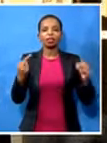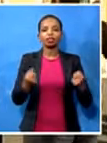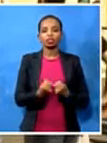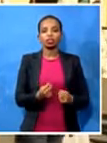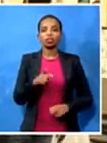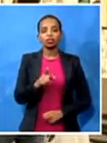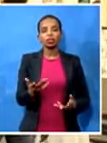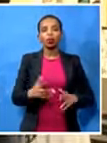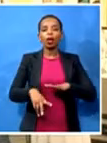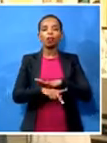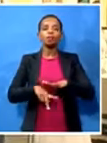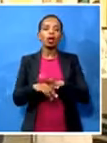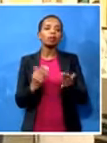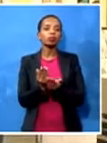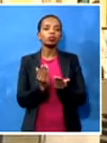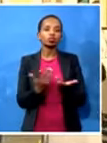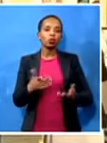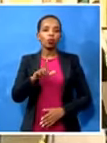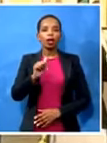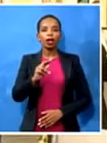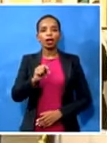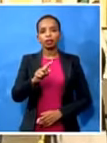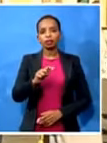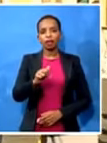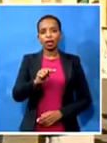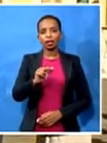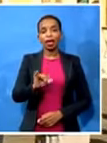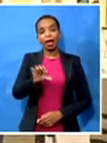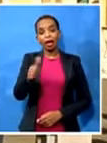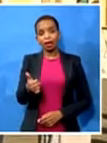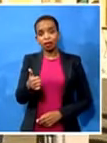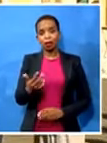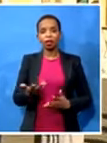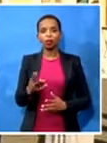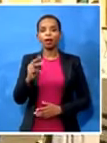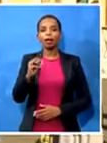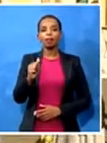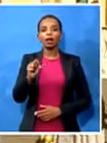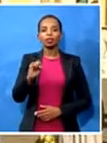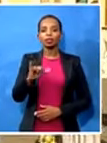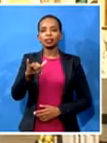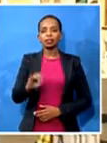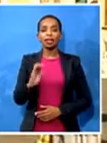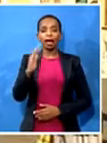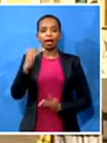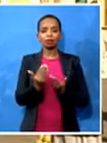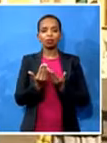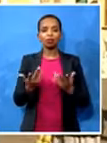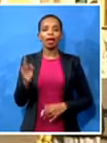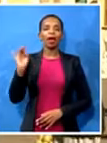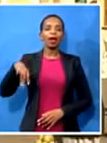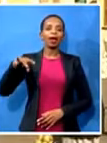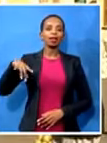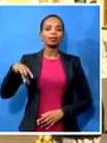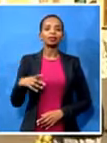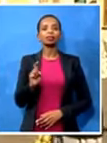there'll be another one at 1 o'clock at Masiella High School in Kailicha. And it's wonderful what pick-and-pay is doing with the